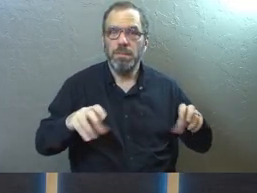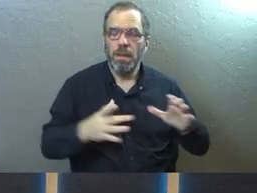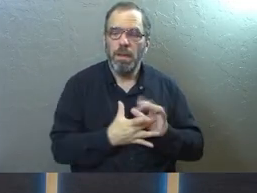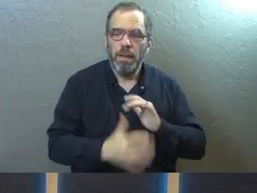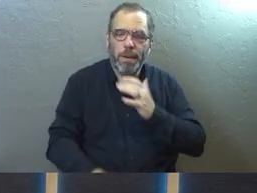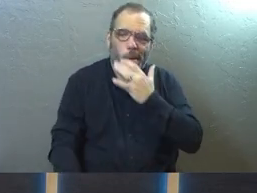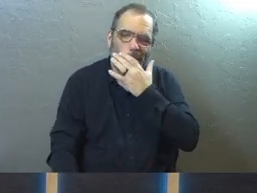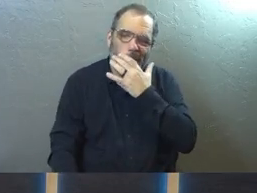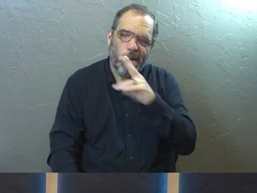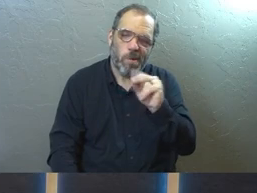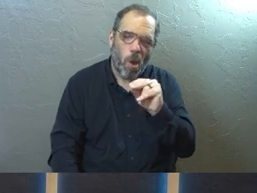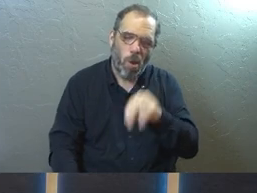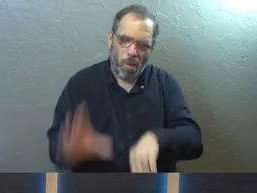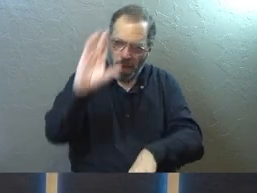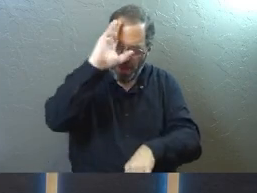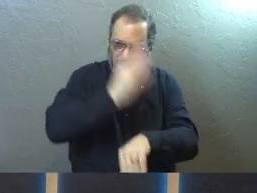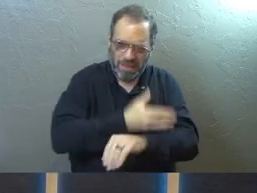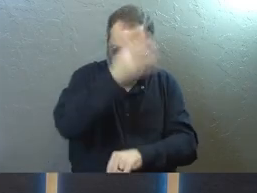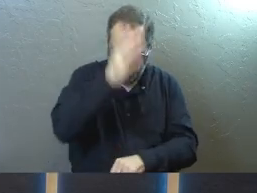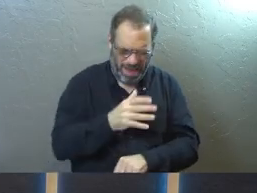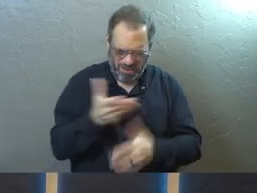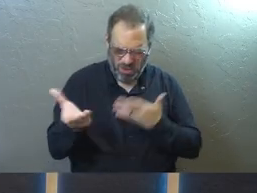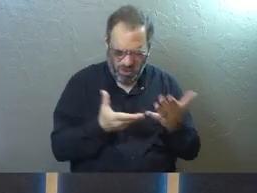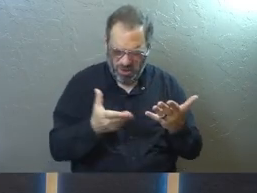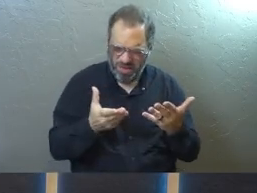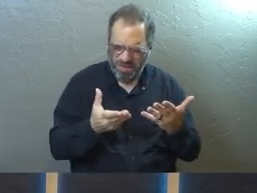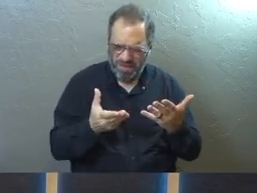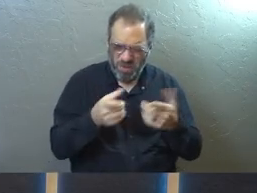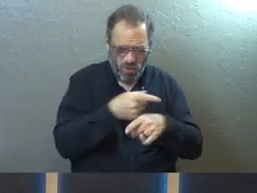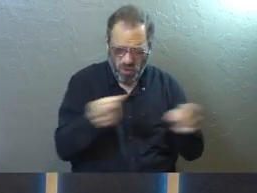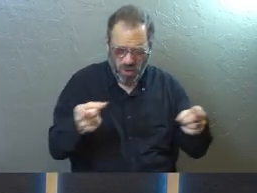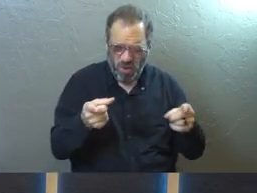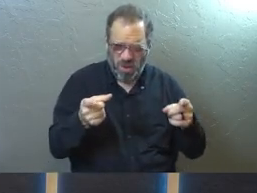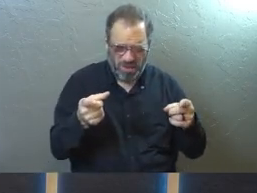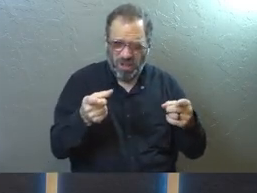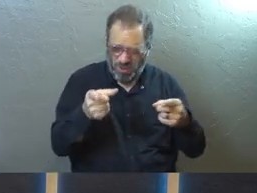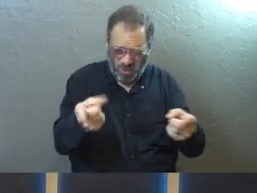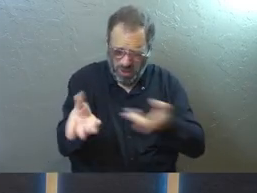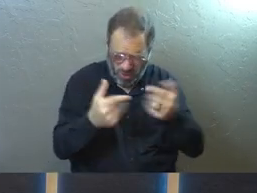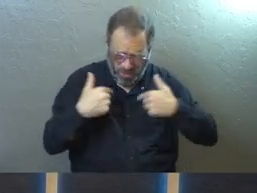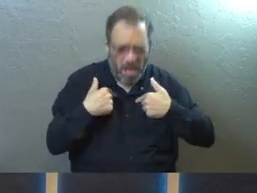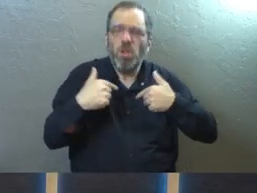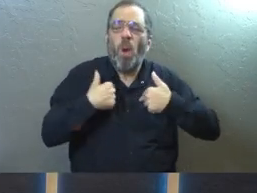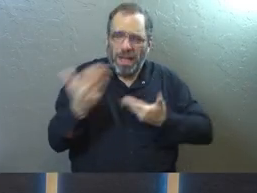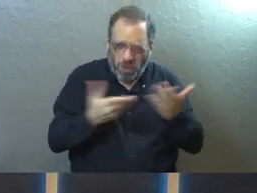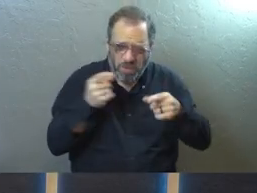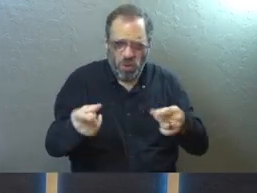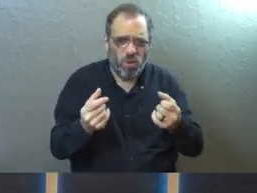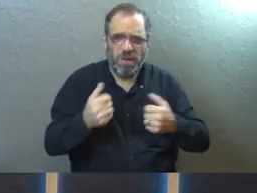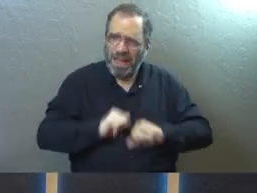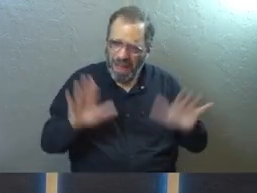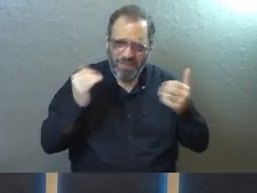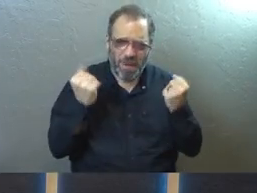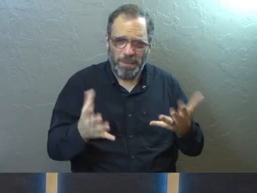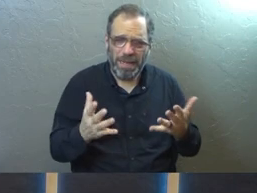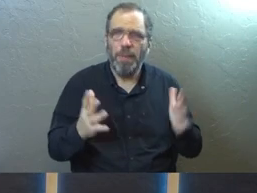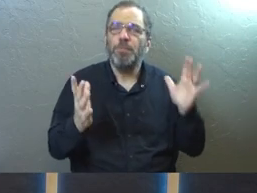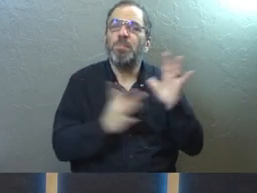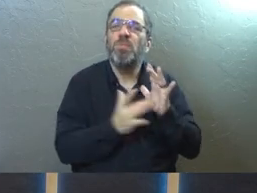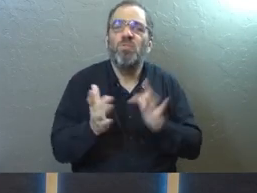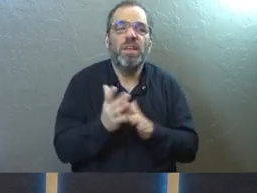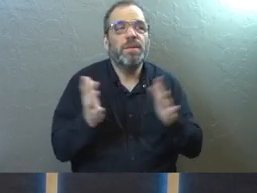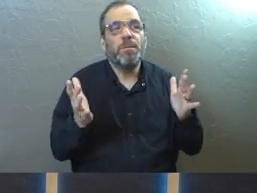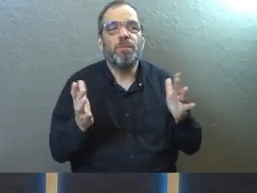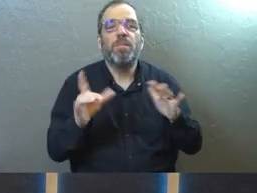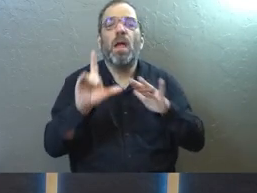And Jesus said, no, the son of man came not to be served, but to serve and to give his life as a ransom for many. Jesus would